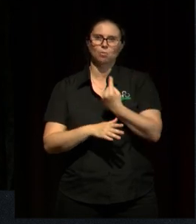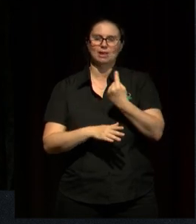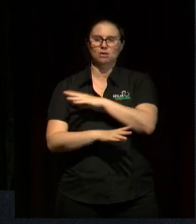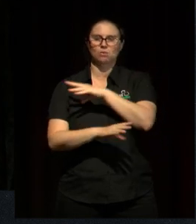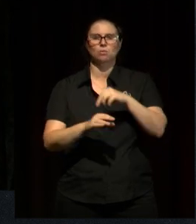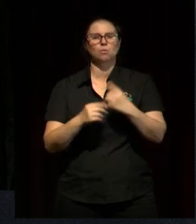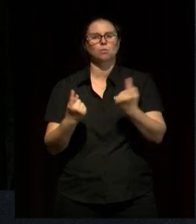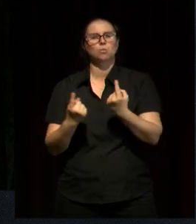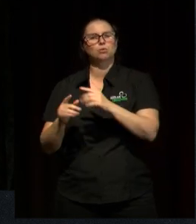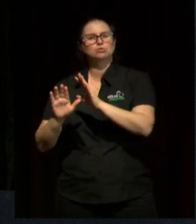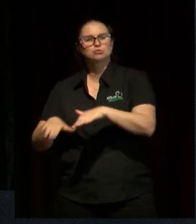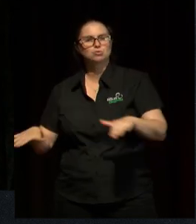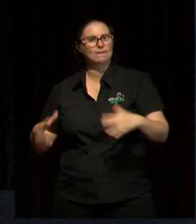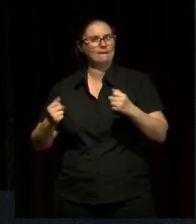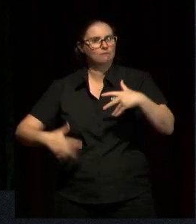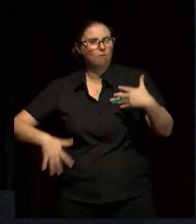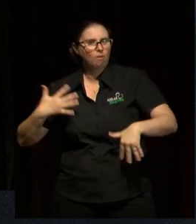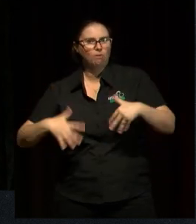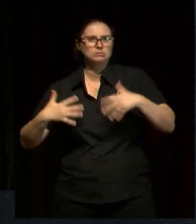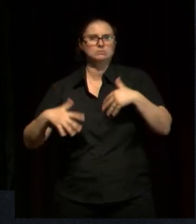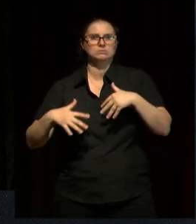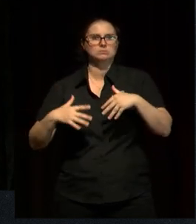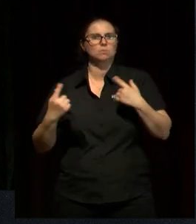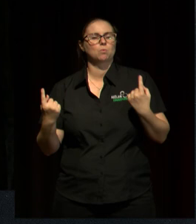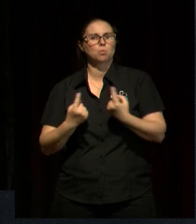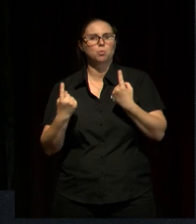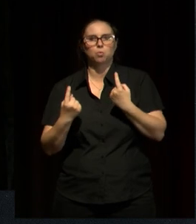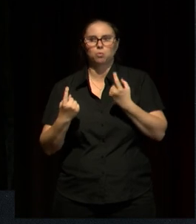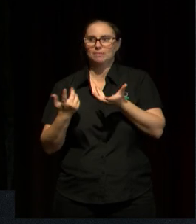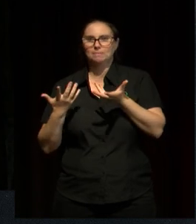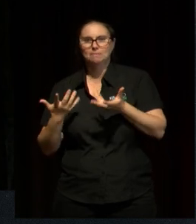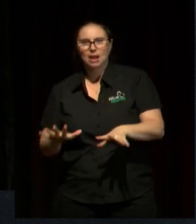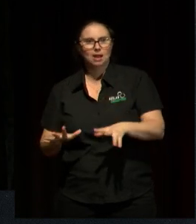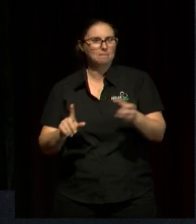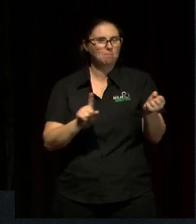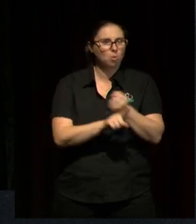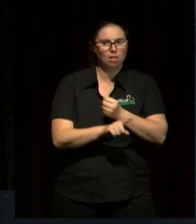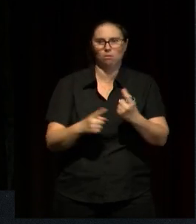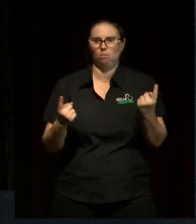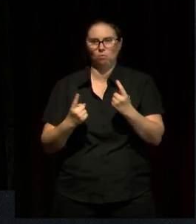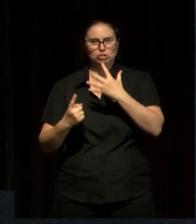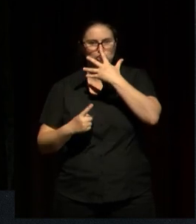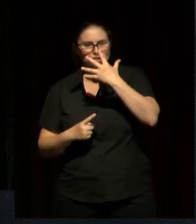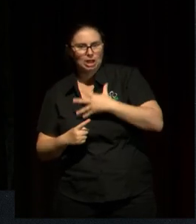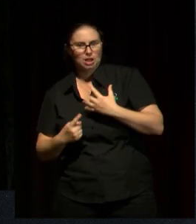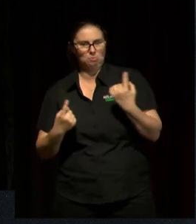How do we bring in the bullies and the bullied, the abused and the shamed? Whoa.